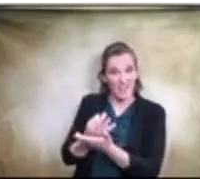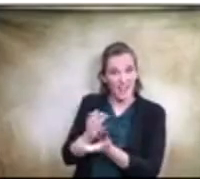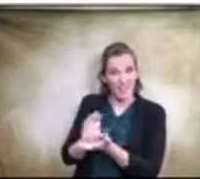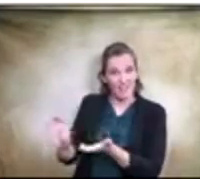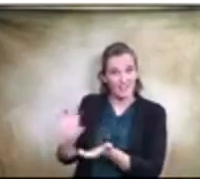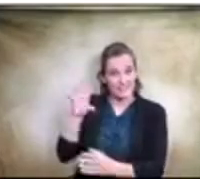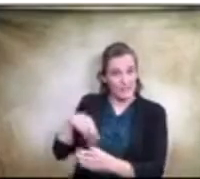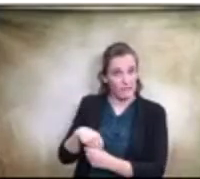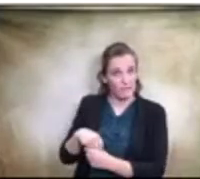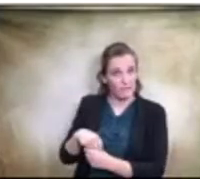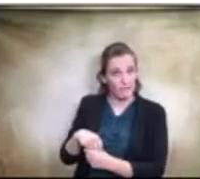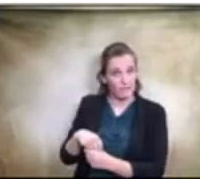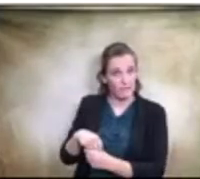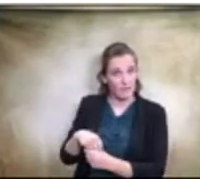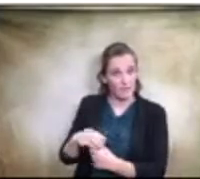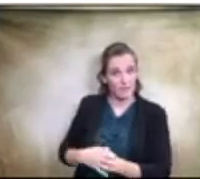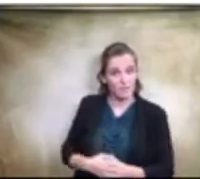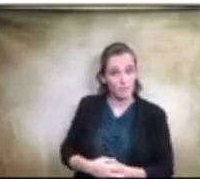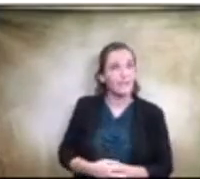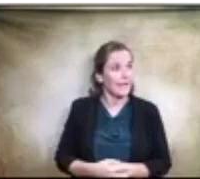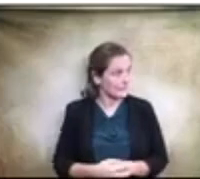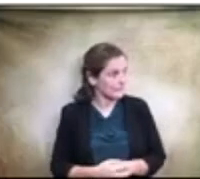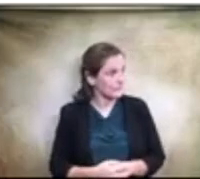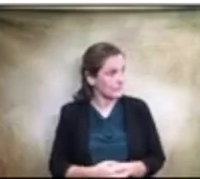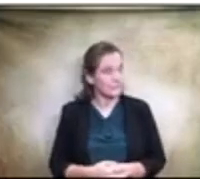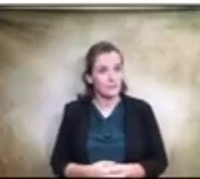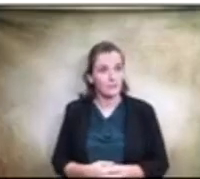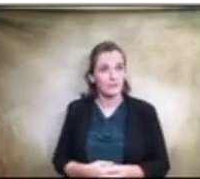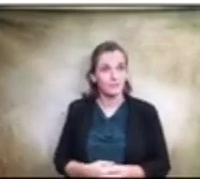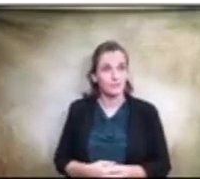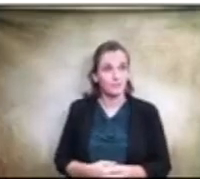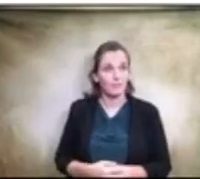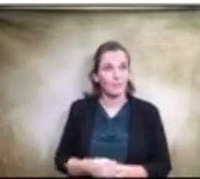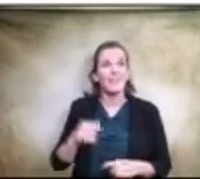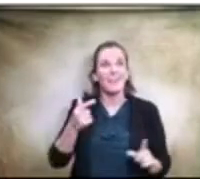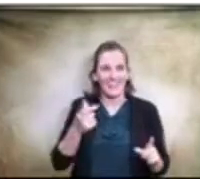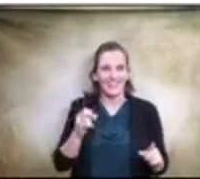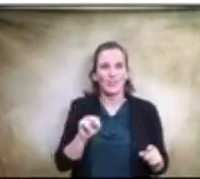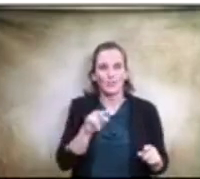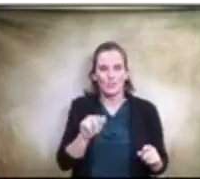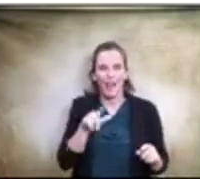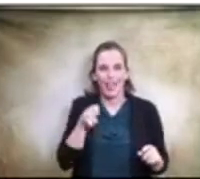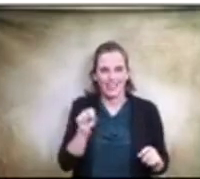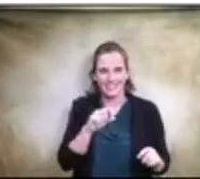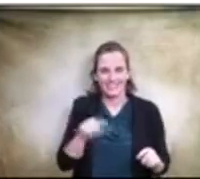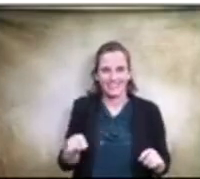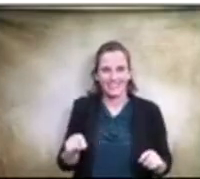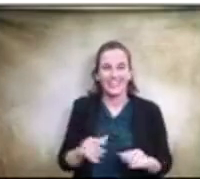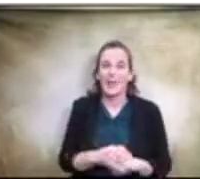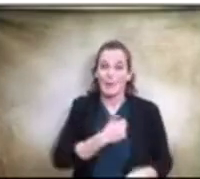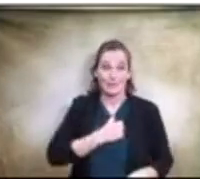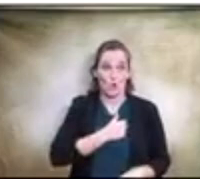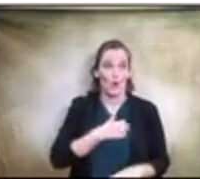ms gildart yes yes i'm sorry uh melinda yes